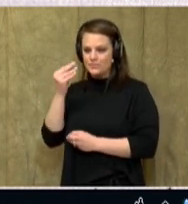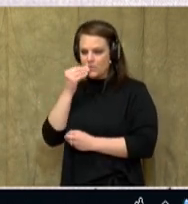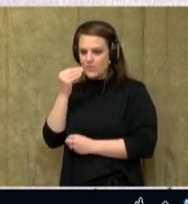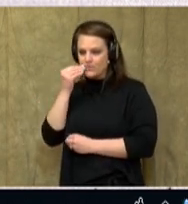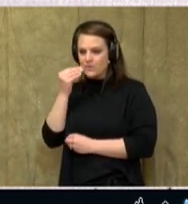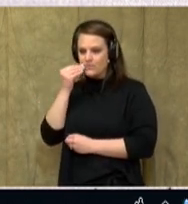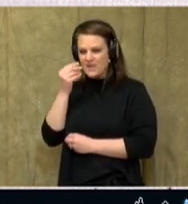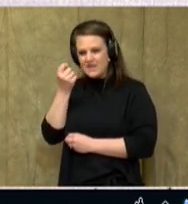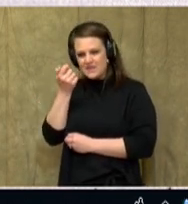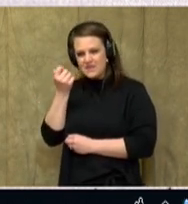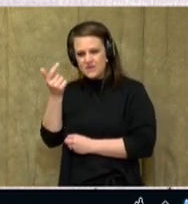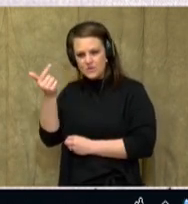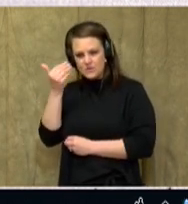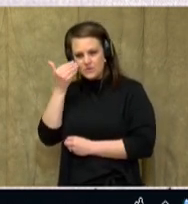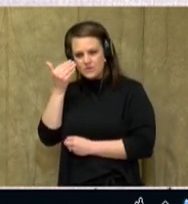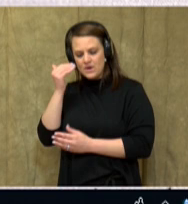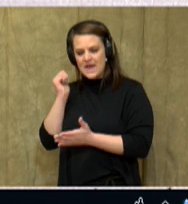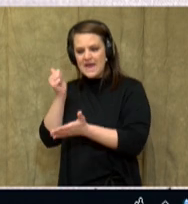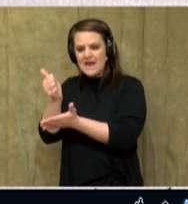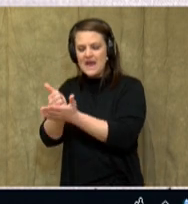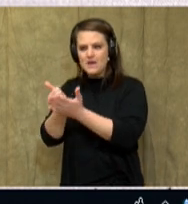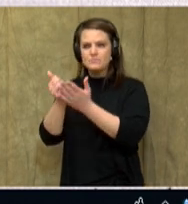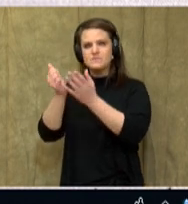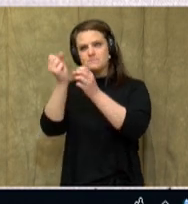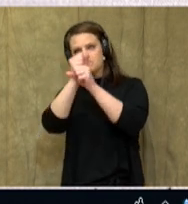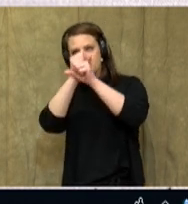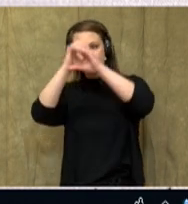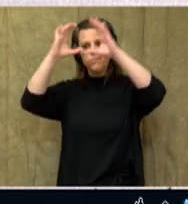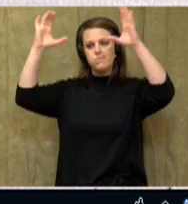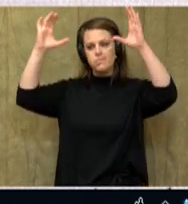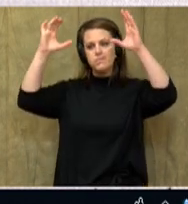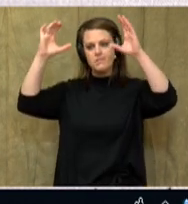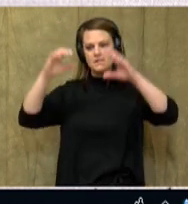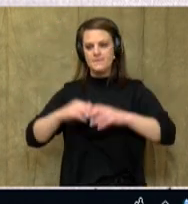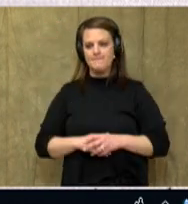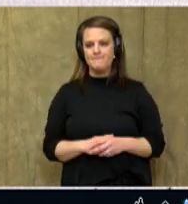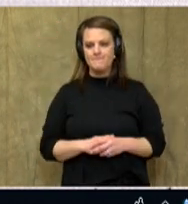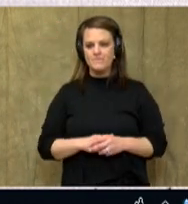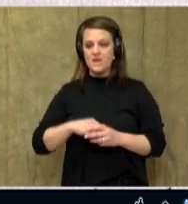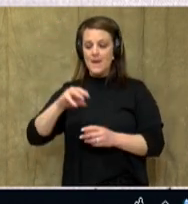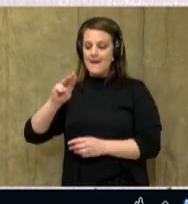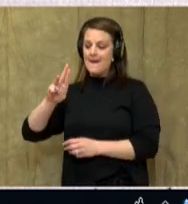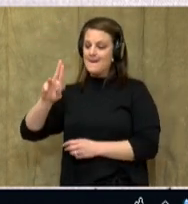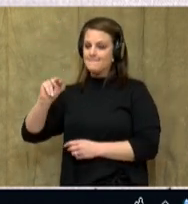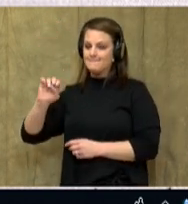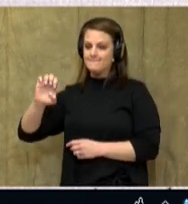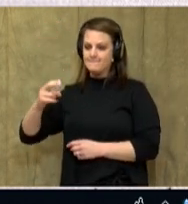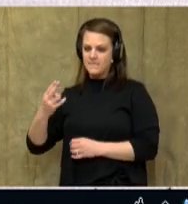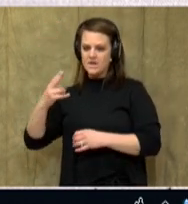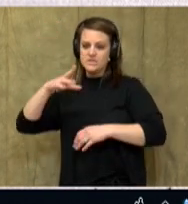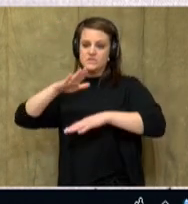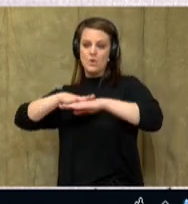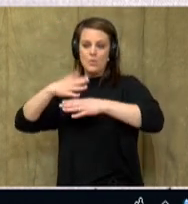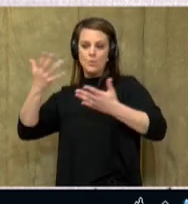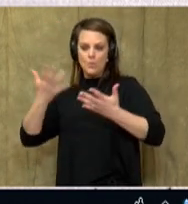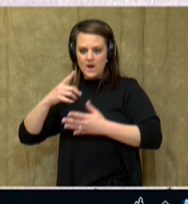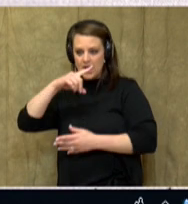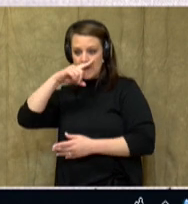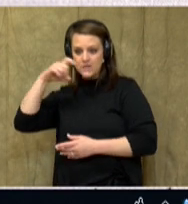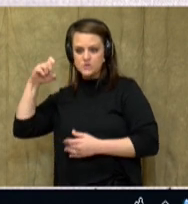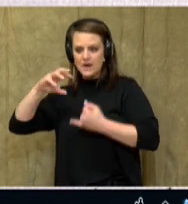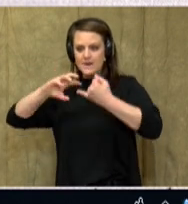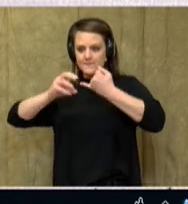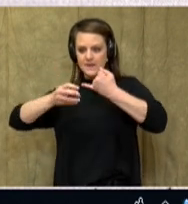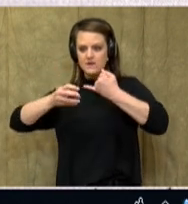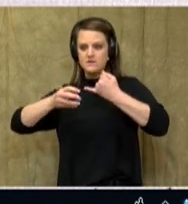That's a great action verb. That helps paint a great picture in my brain. They munched on dried cranberries. Now, we